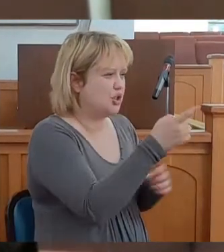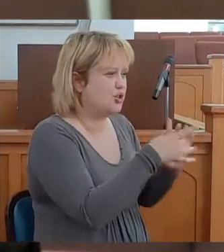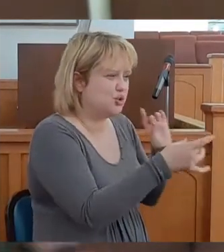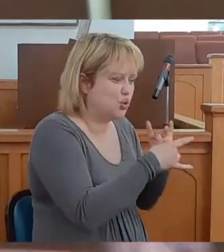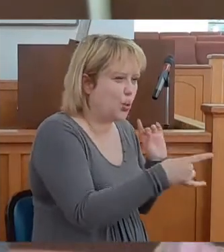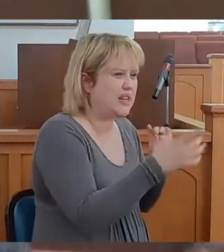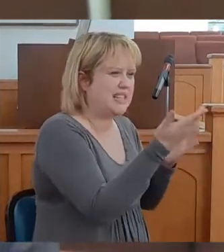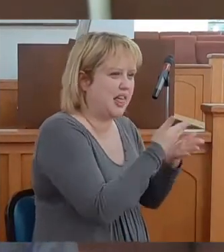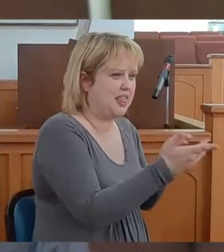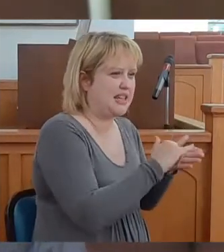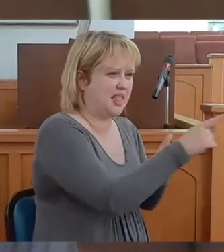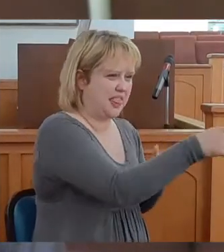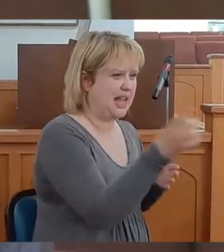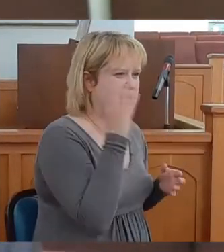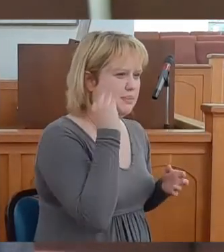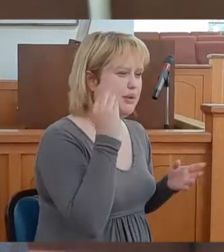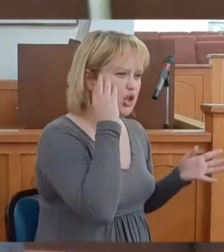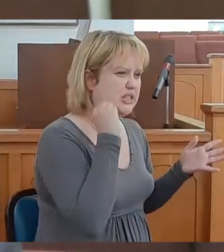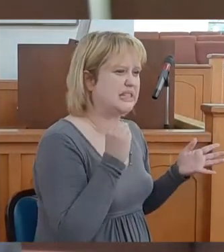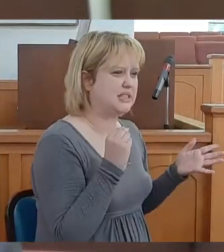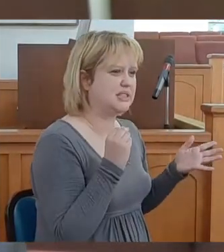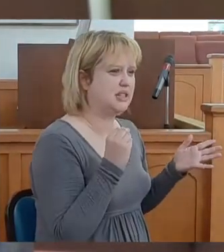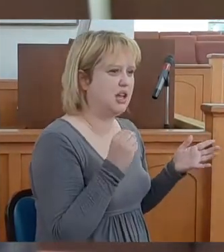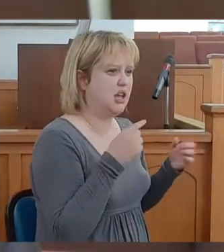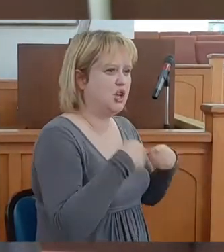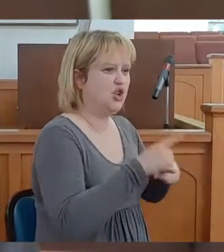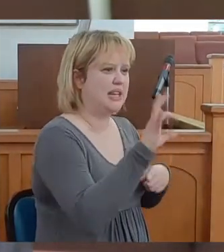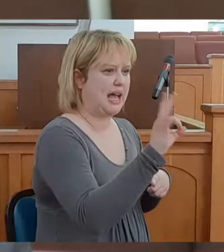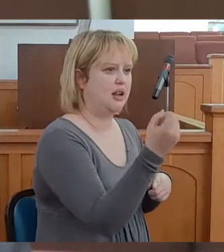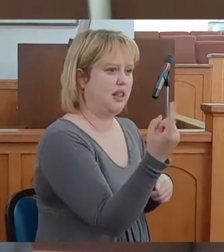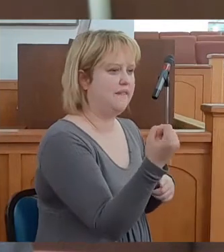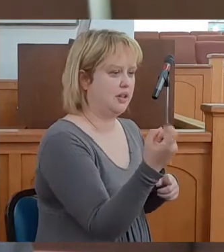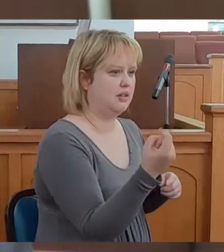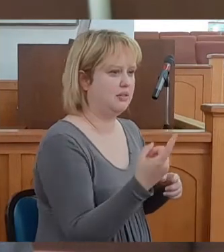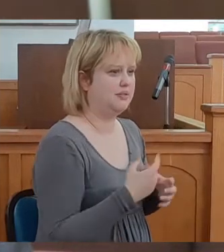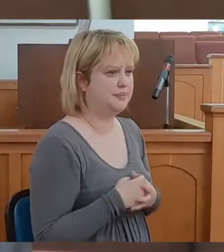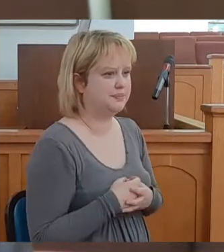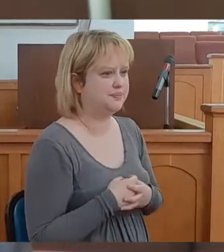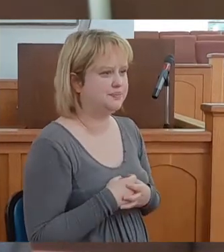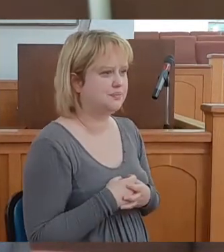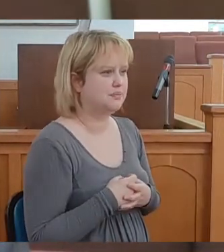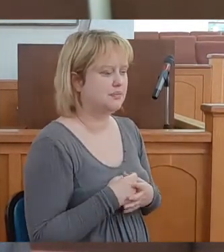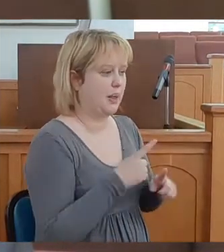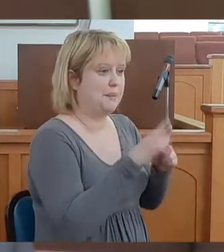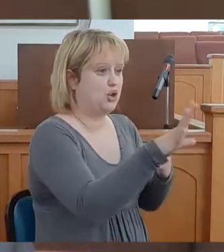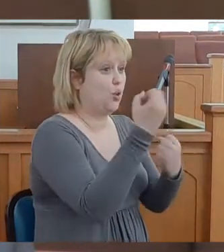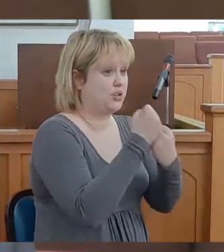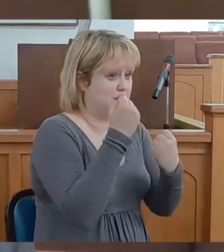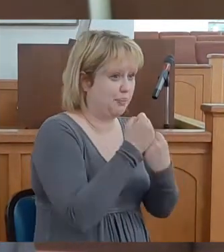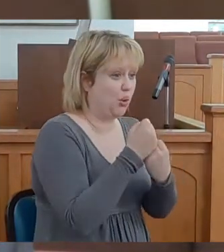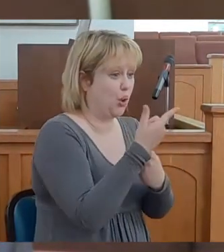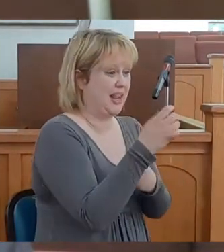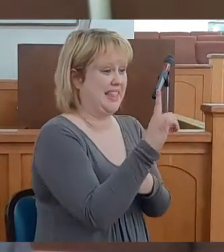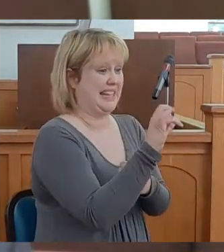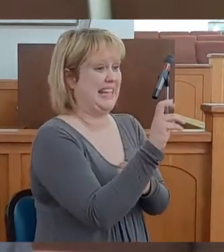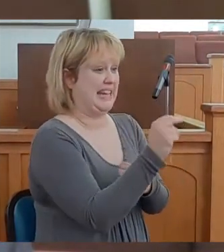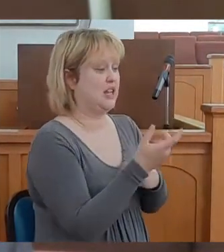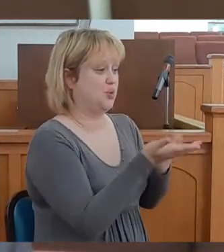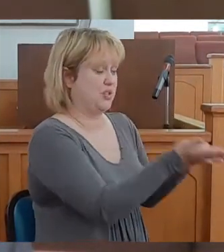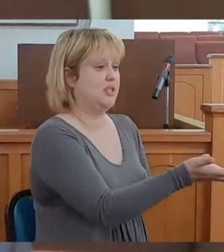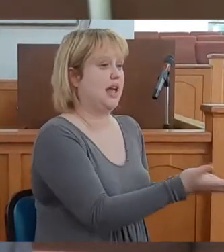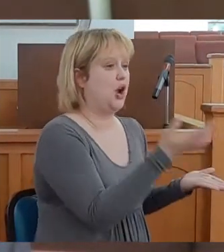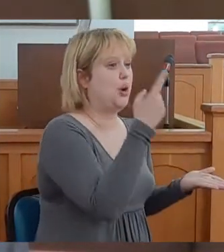things that they experienced during 9-11. But your support to Gideons was there